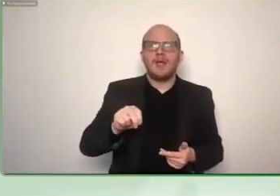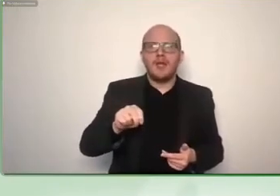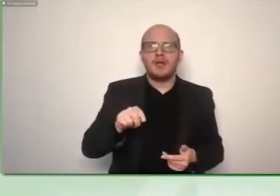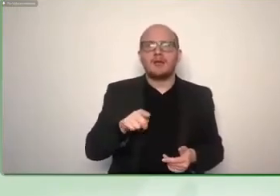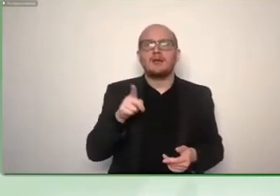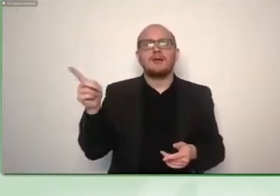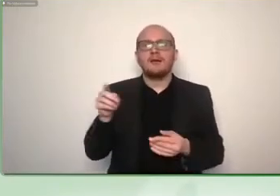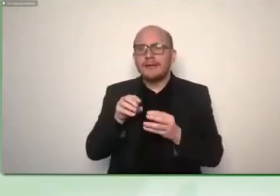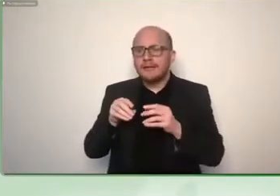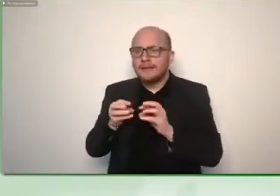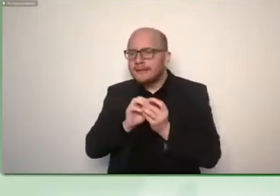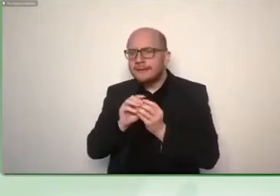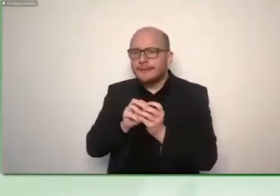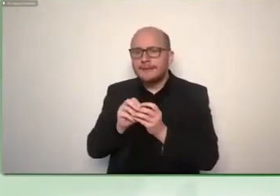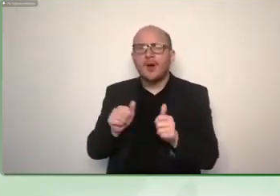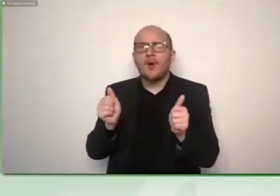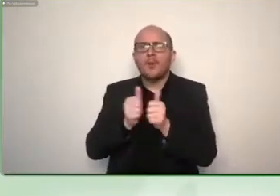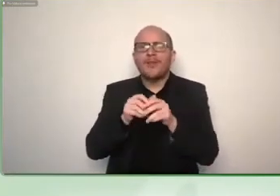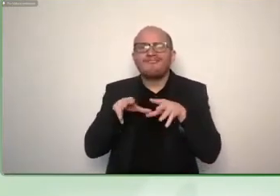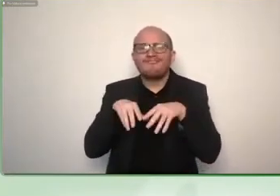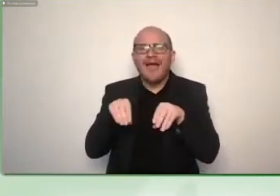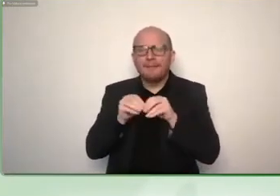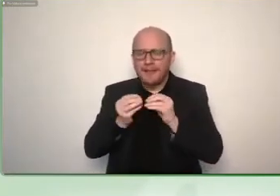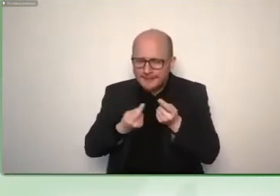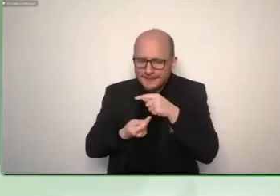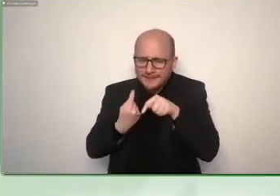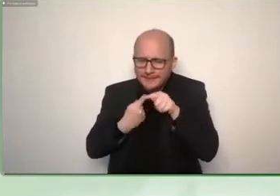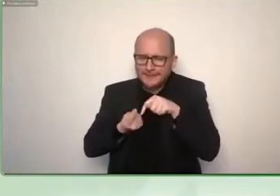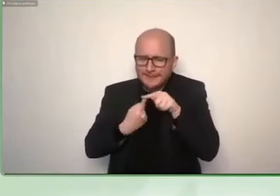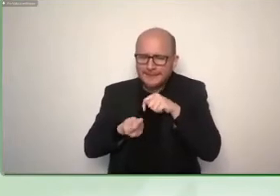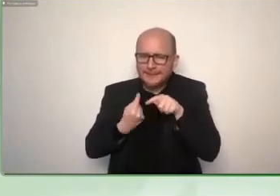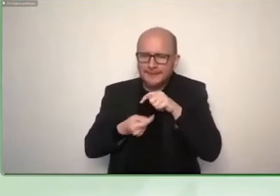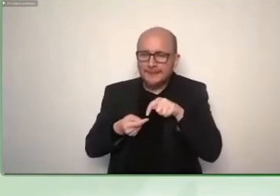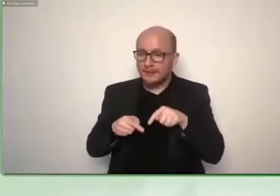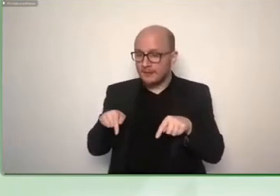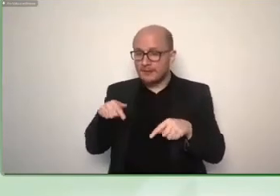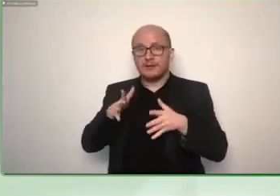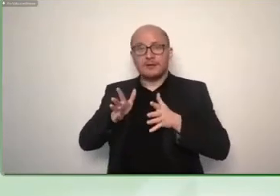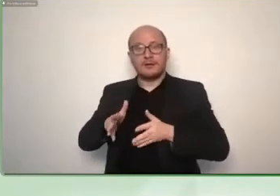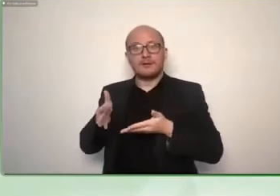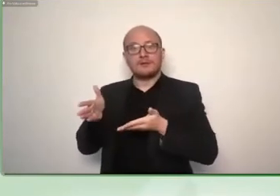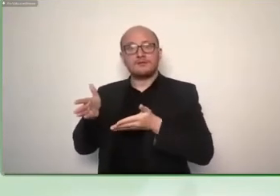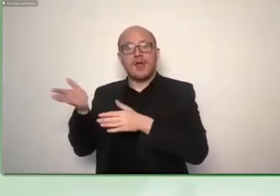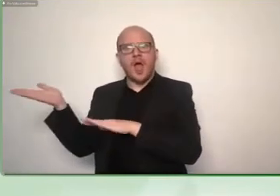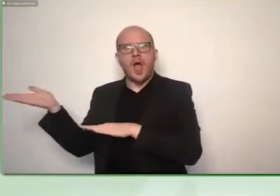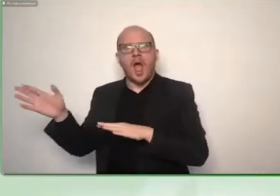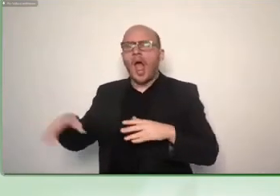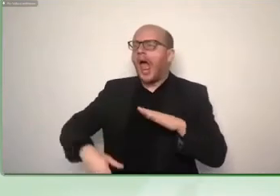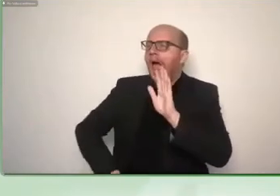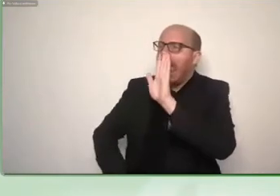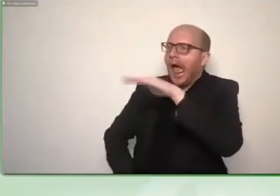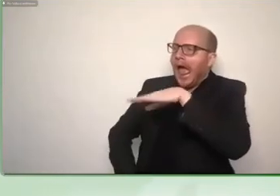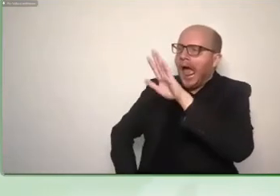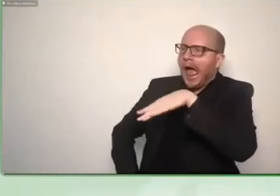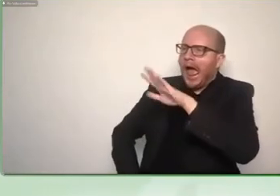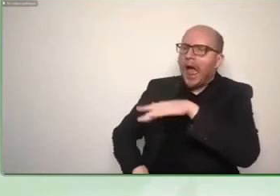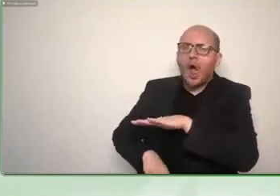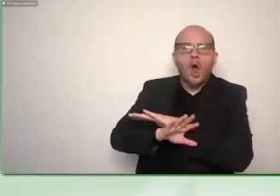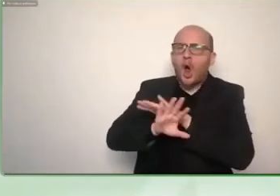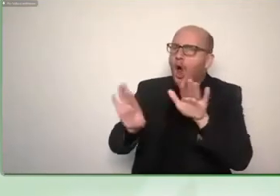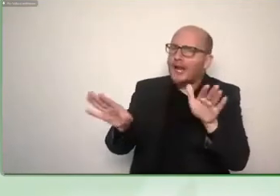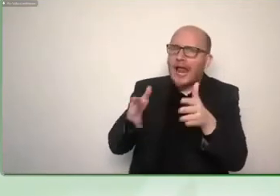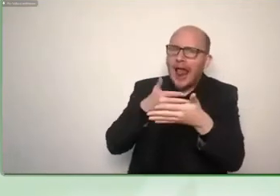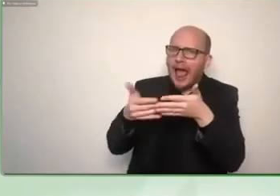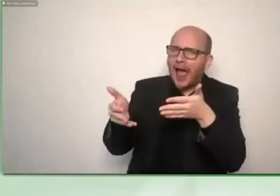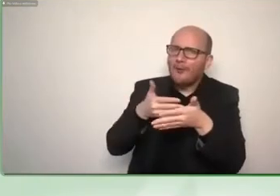possible to give uh give this language to other people it's not a language it's a technique i'm sorry it's it's a